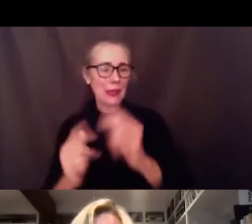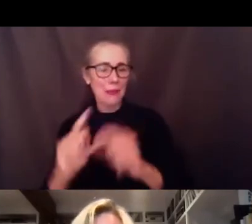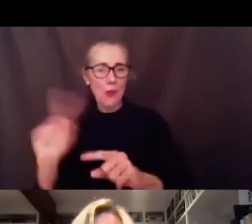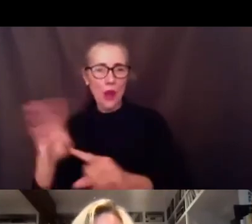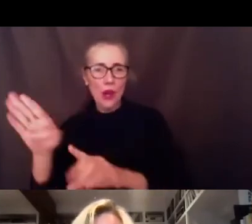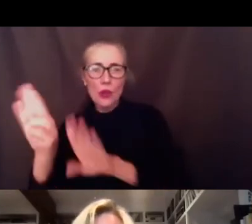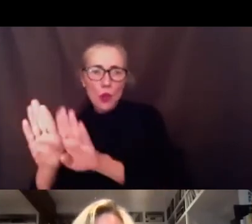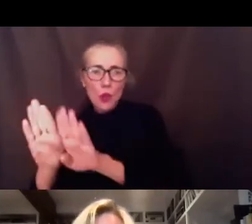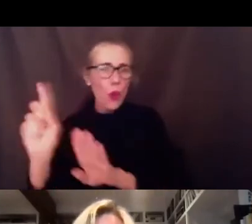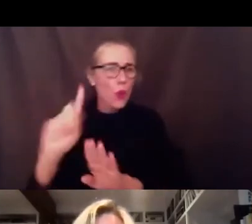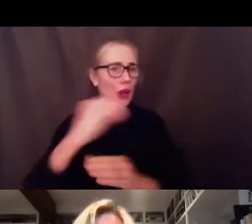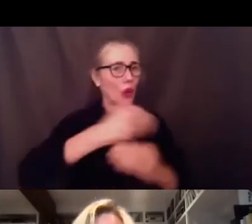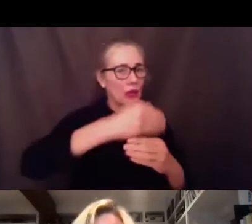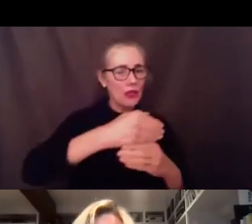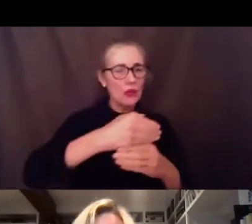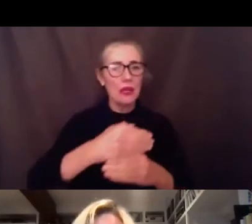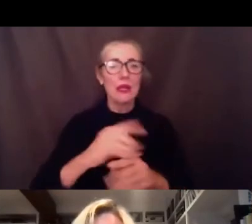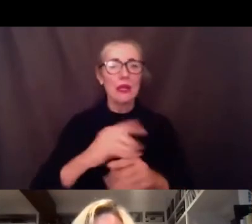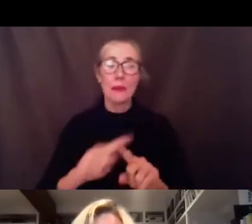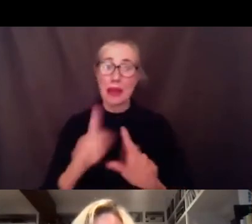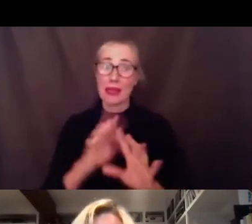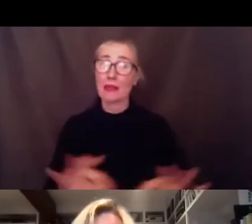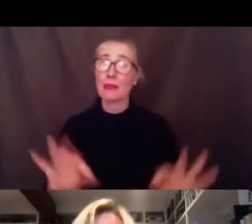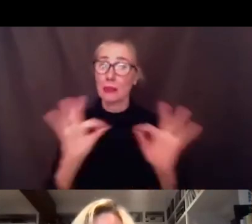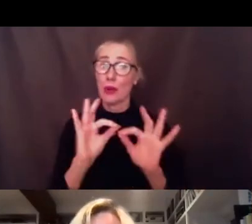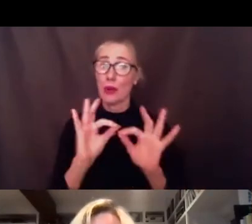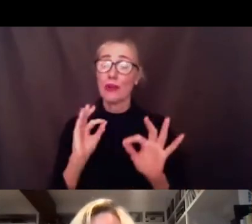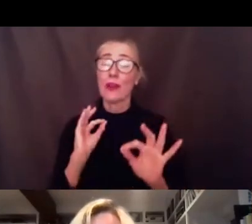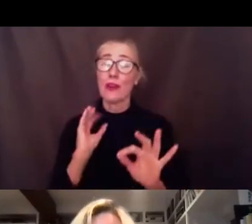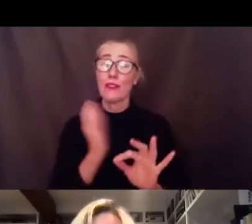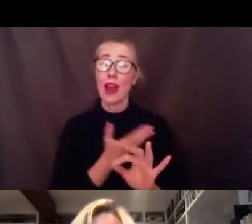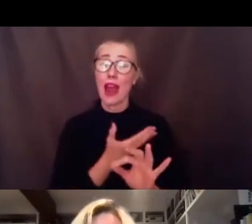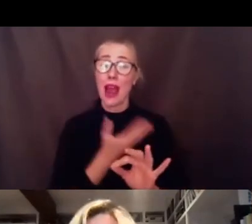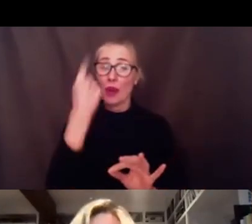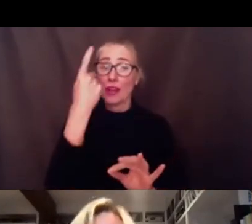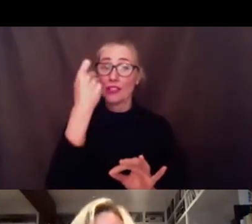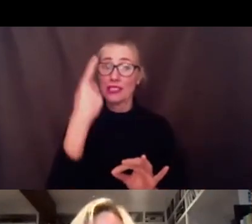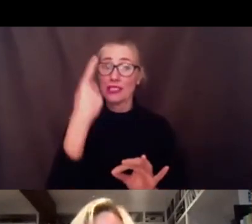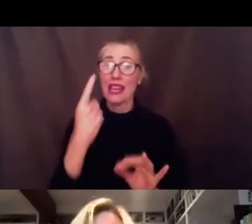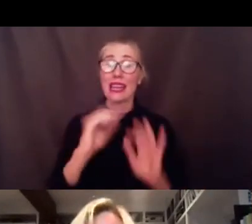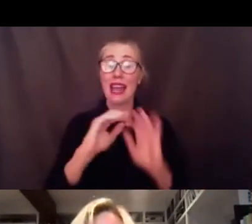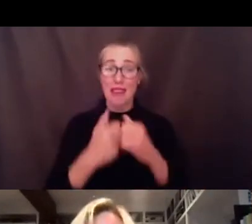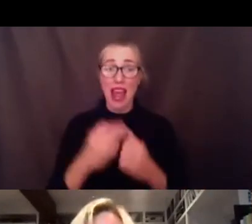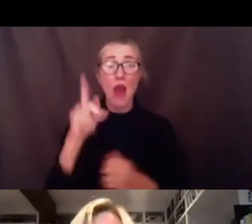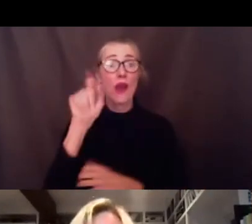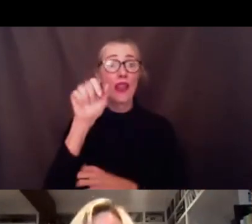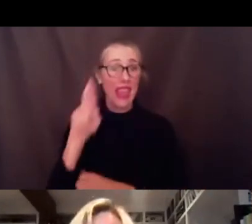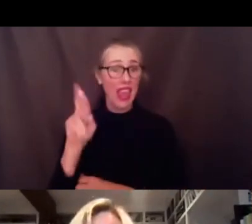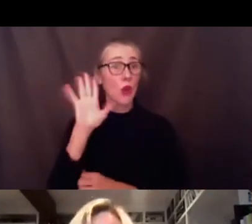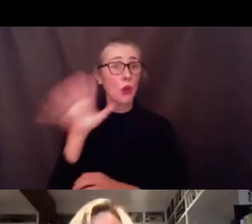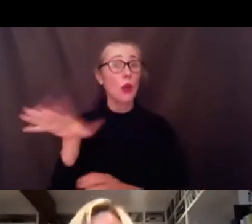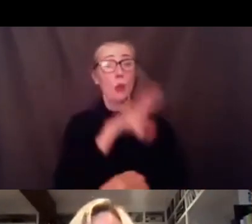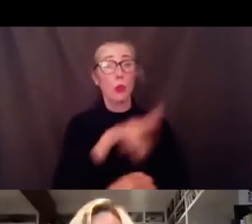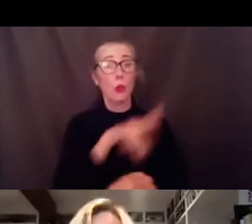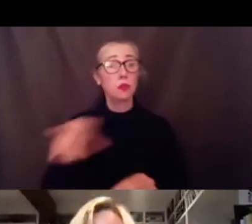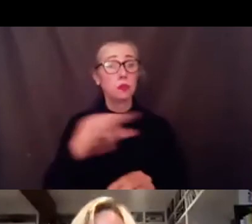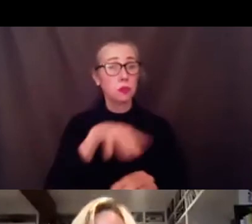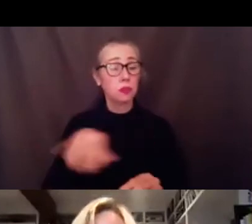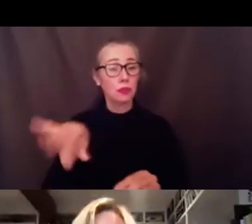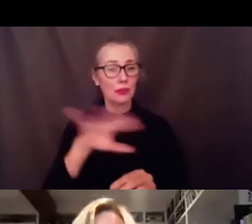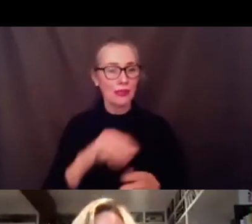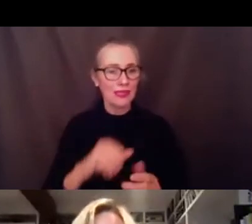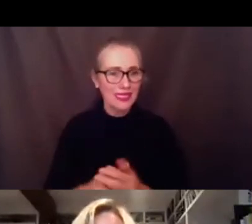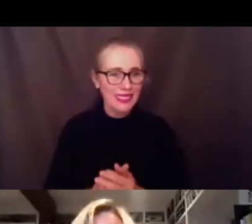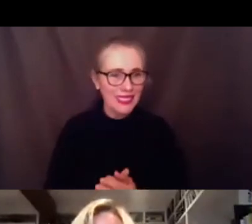preparation is to understand um the ventilation i think uh board uh ms caps i almost called you our president